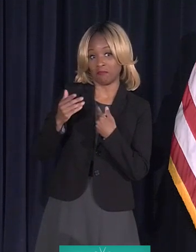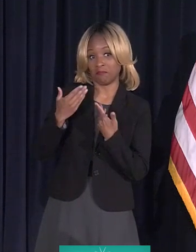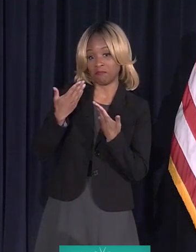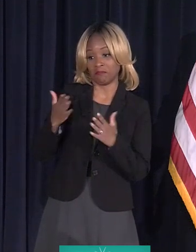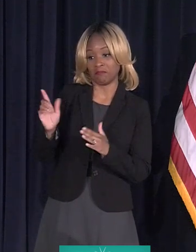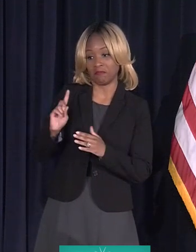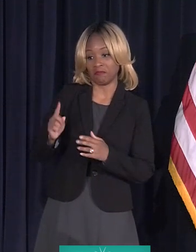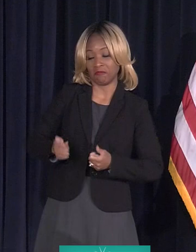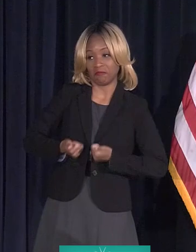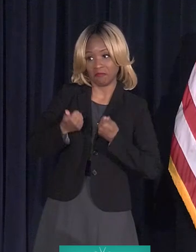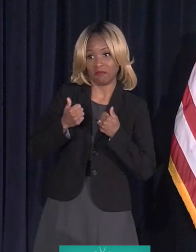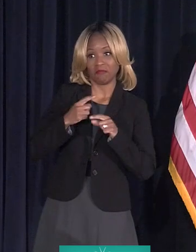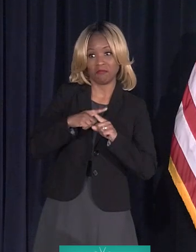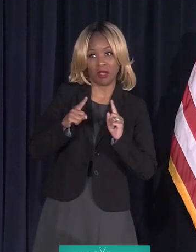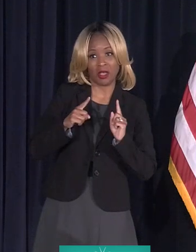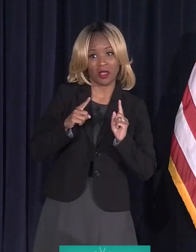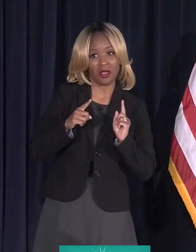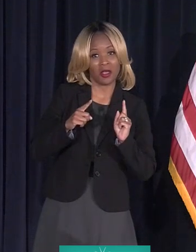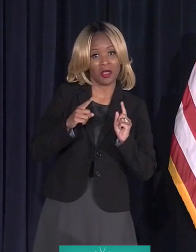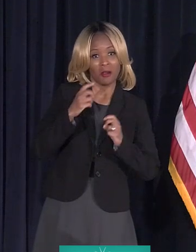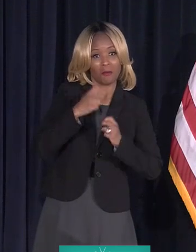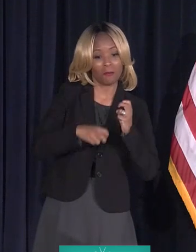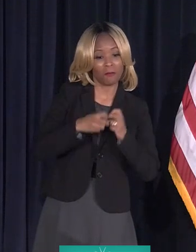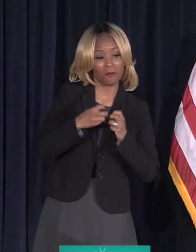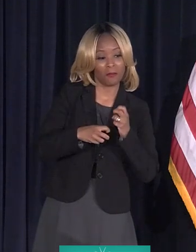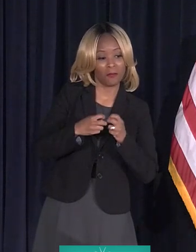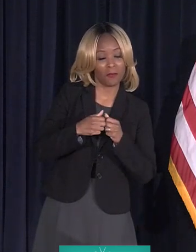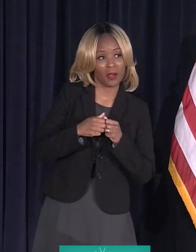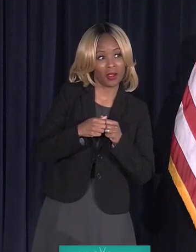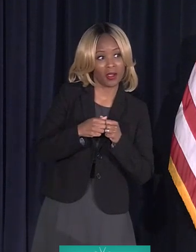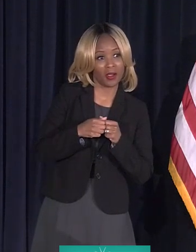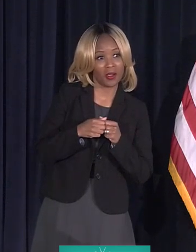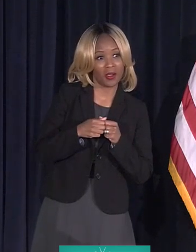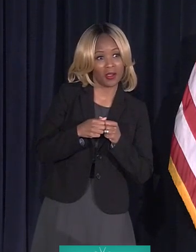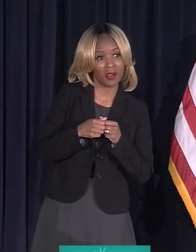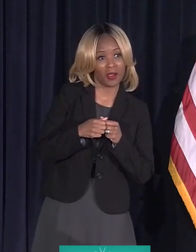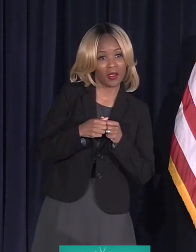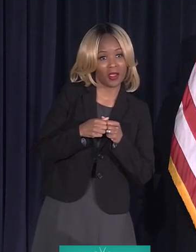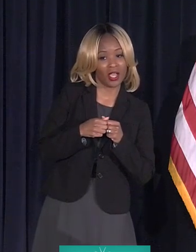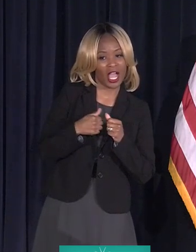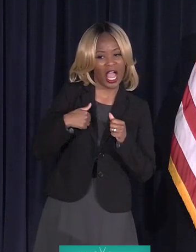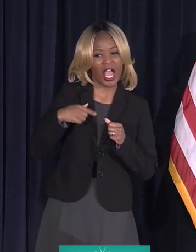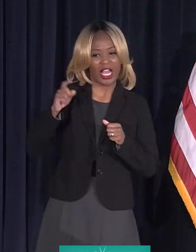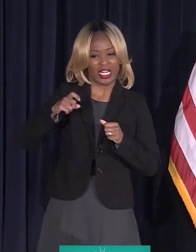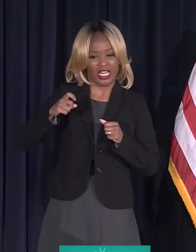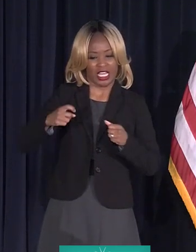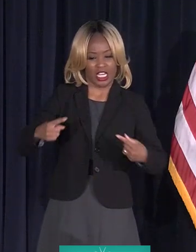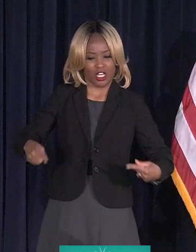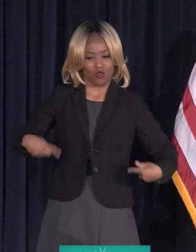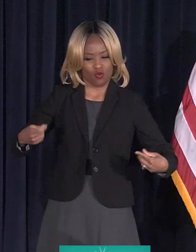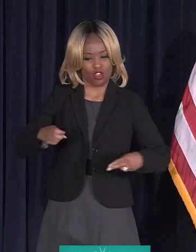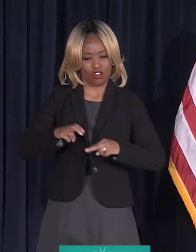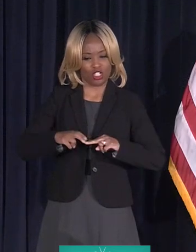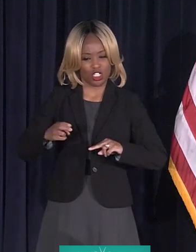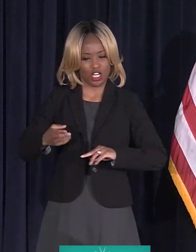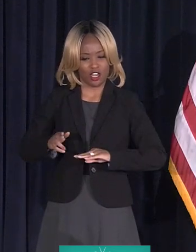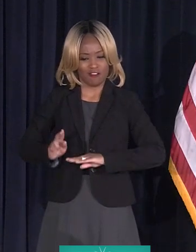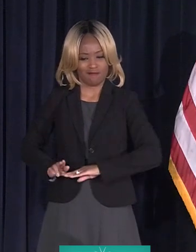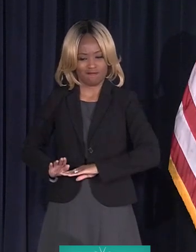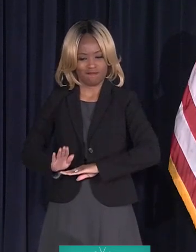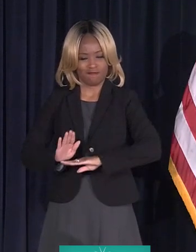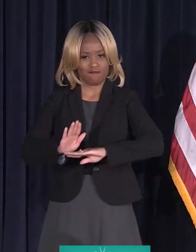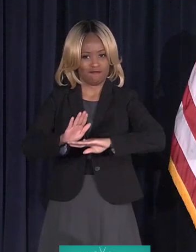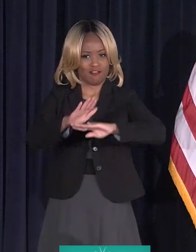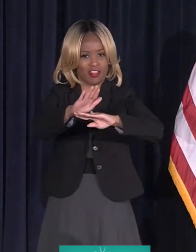But my problem is, I need a wheelchair lift. And there's no telling when they're going to get